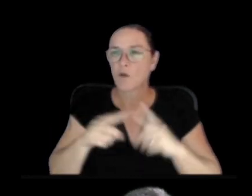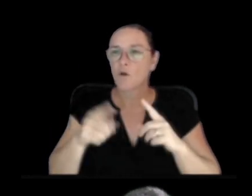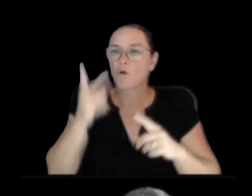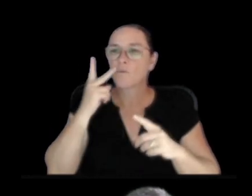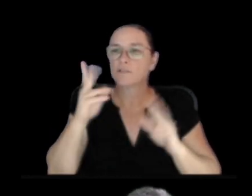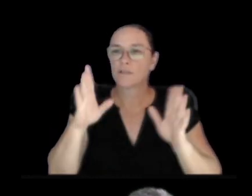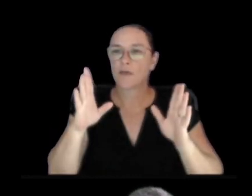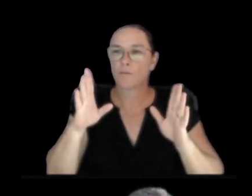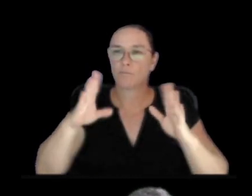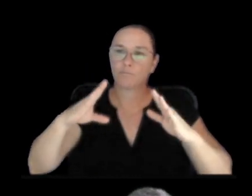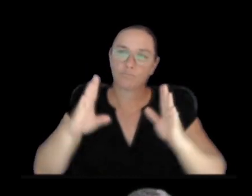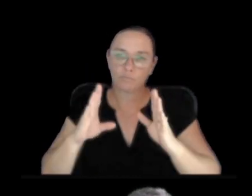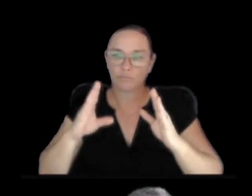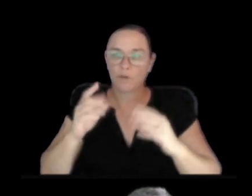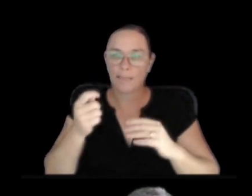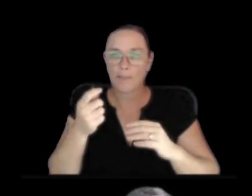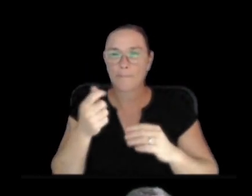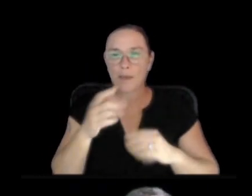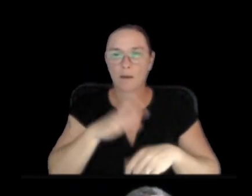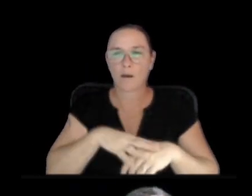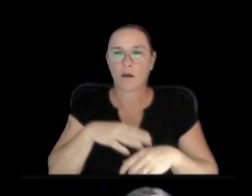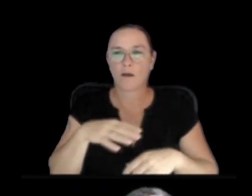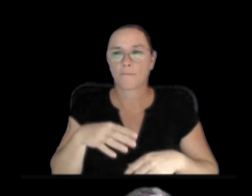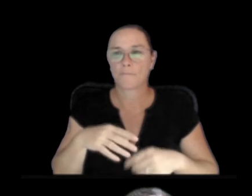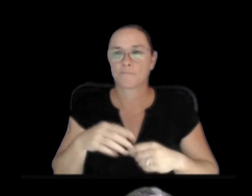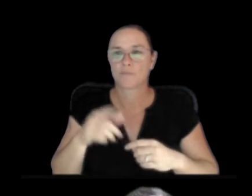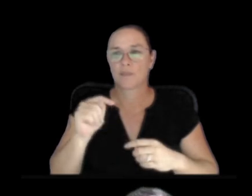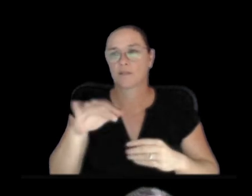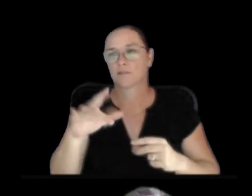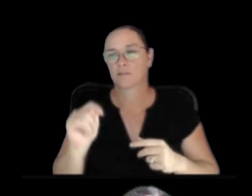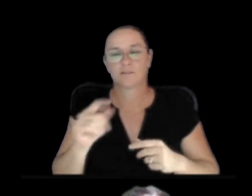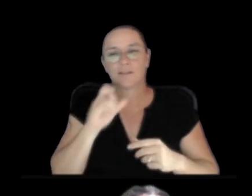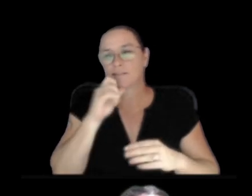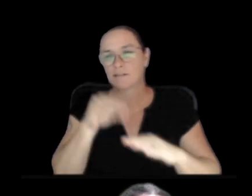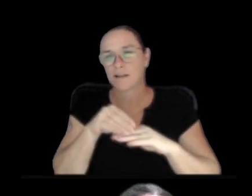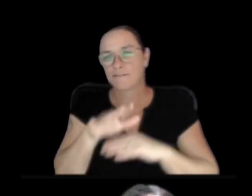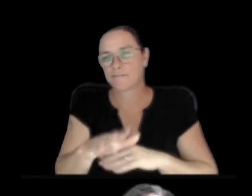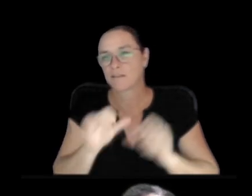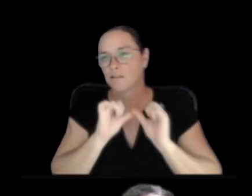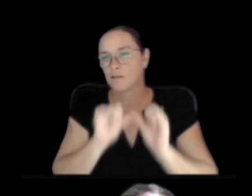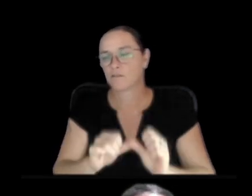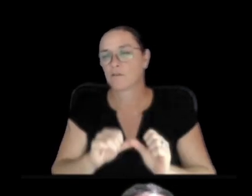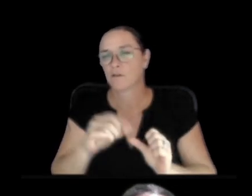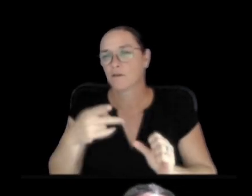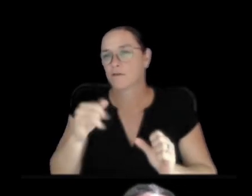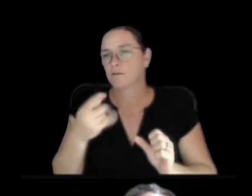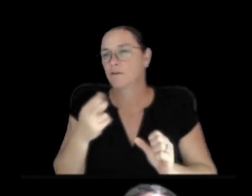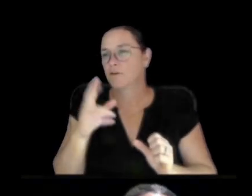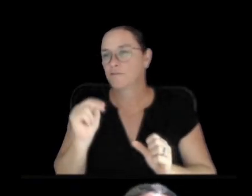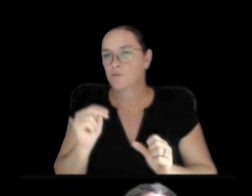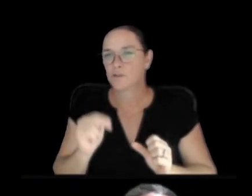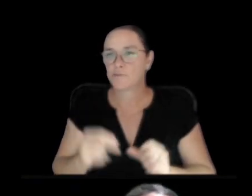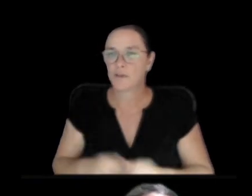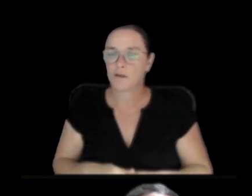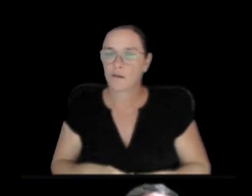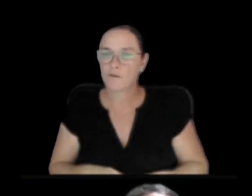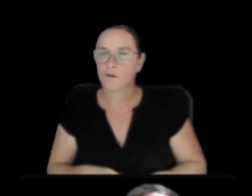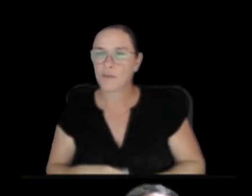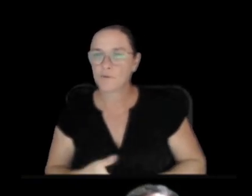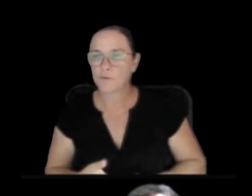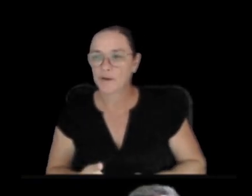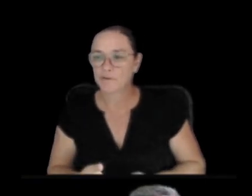tilt, that does not affect the overall long-term pattern of slow recharge and inflation of Mauna Loa volcano.